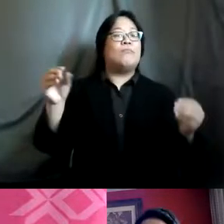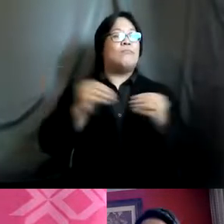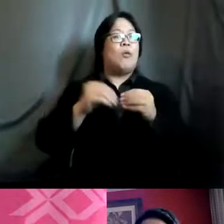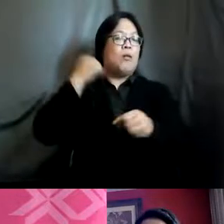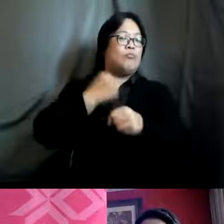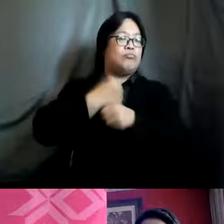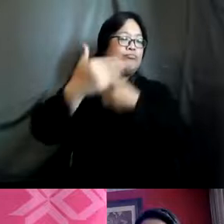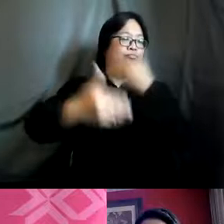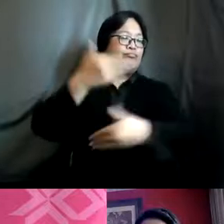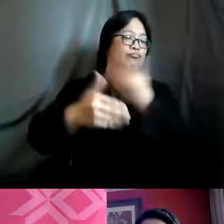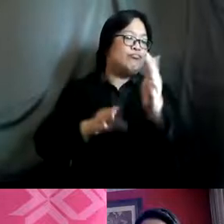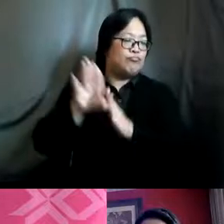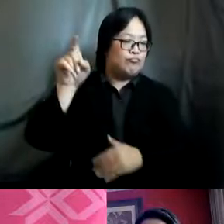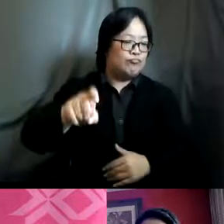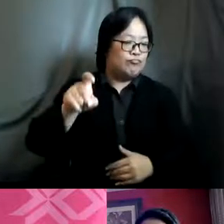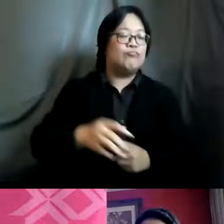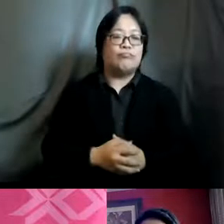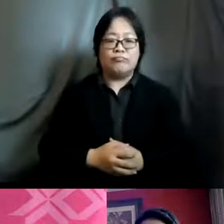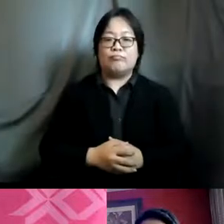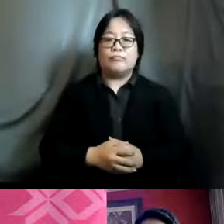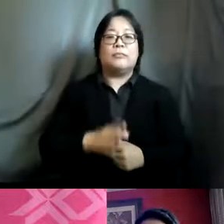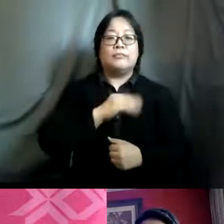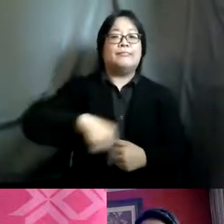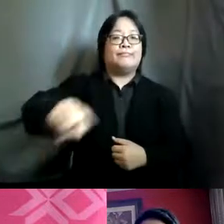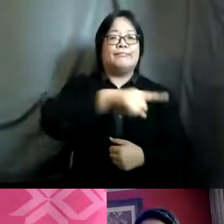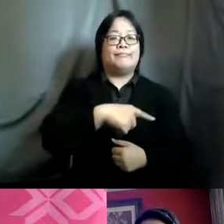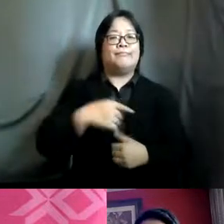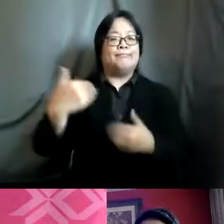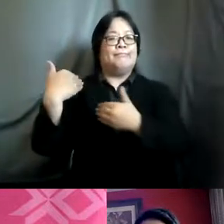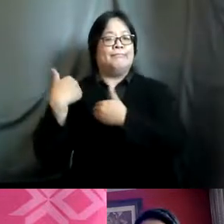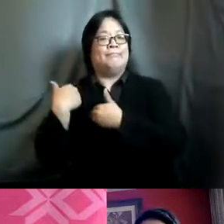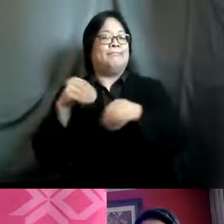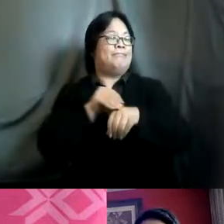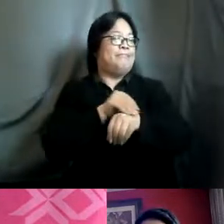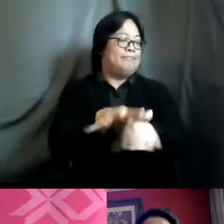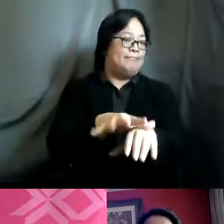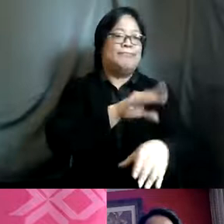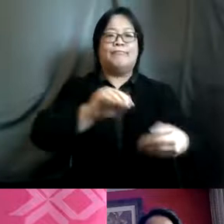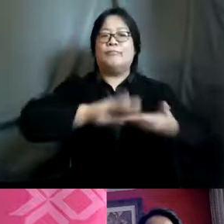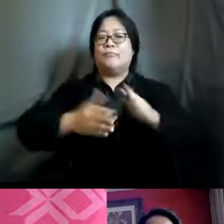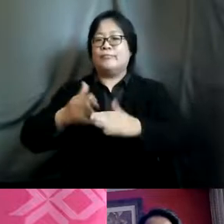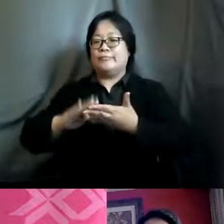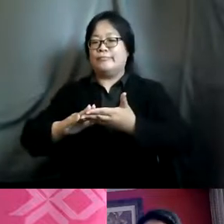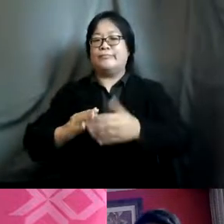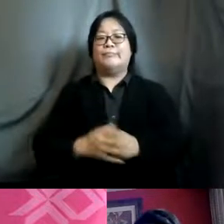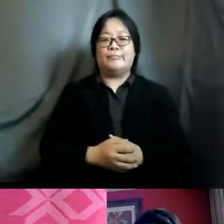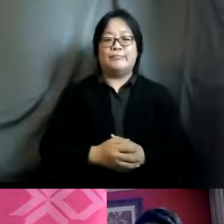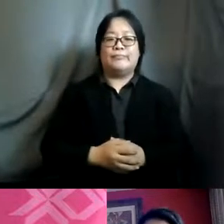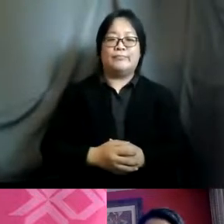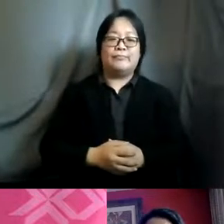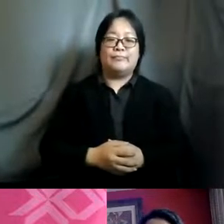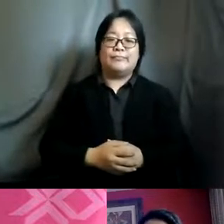doing here today and within our respective spheres of influence and the communities with which we work